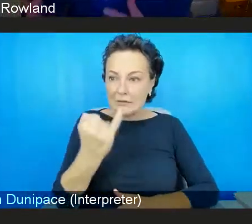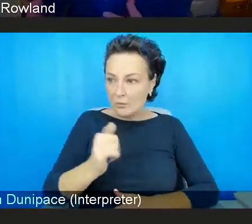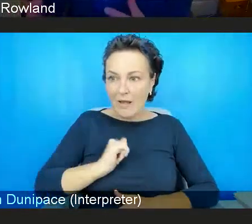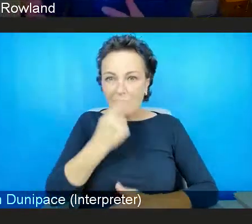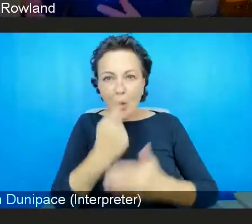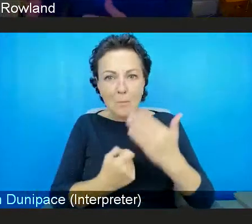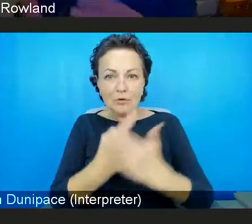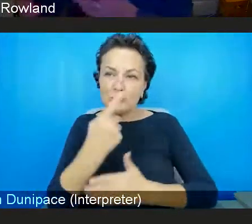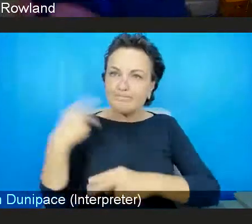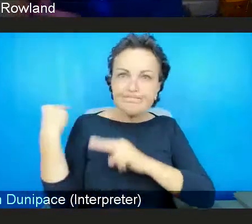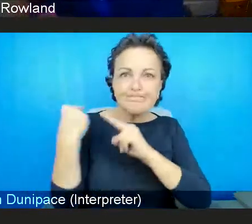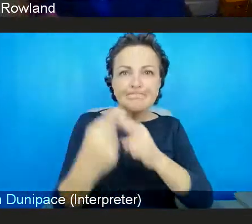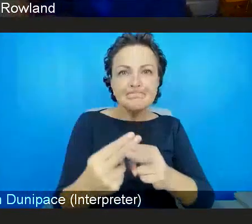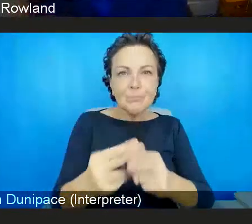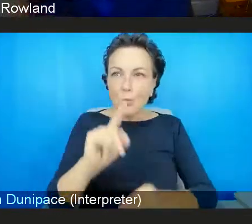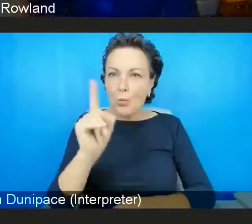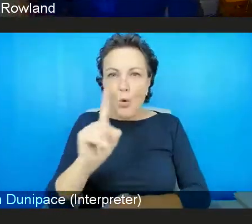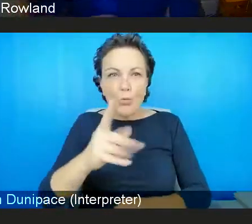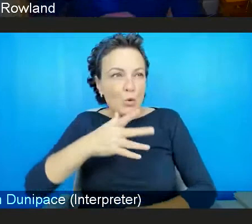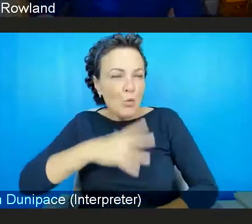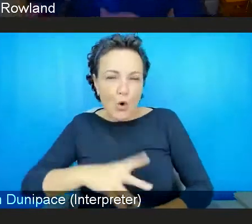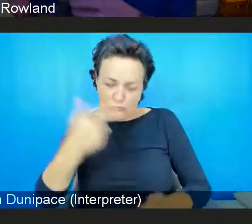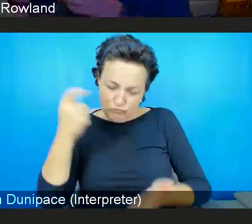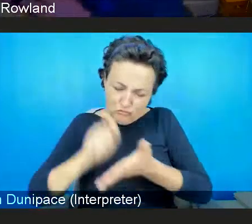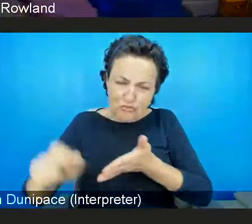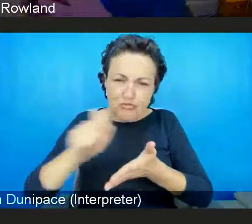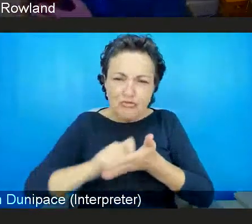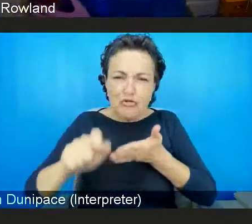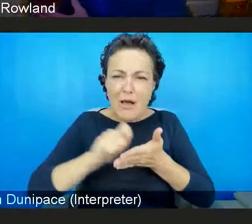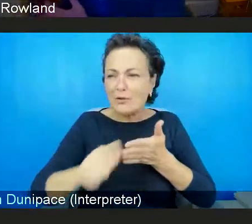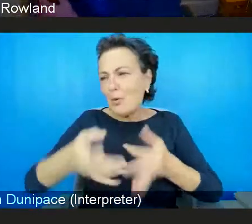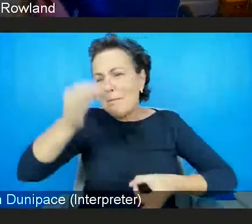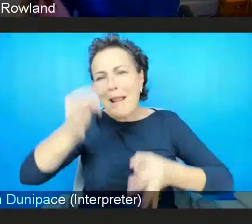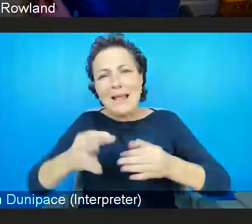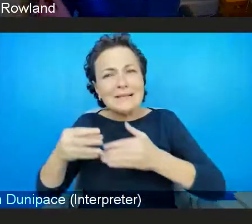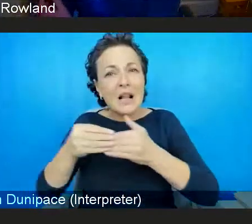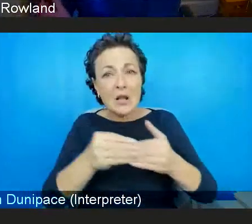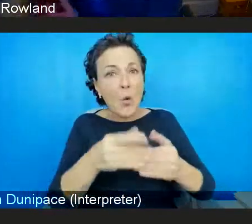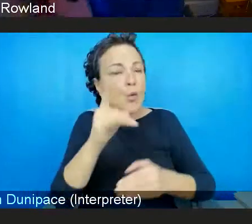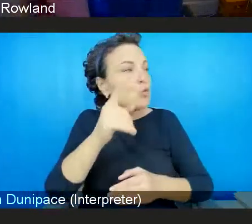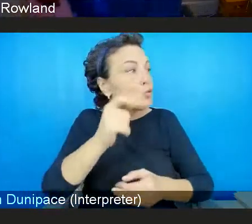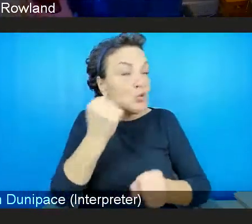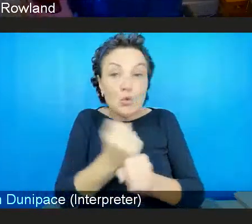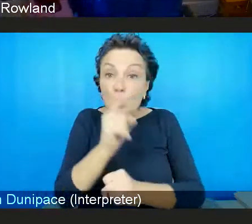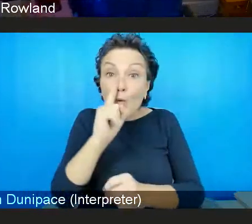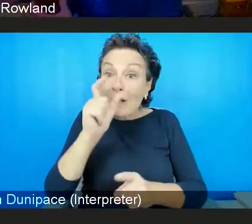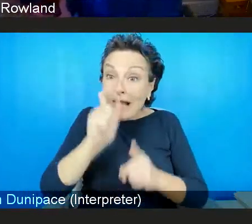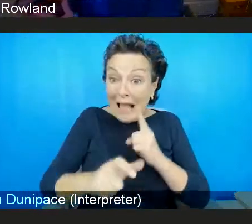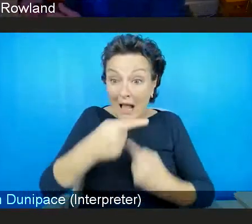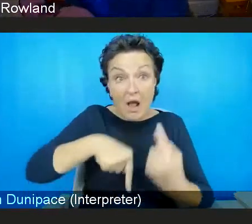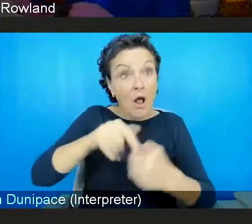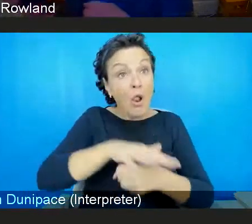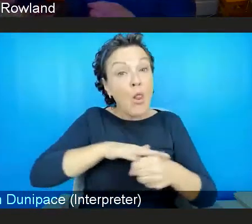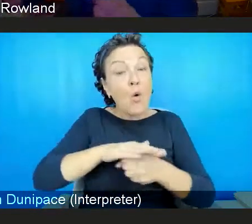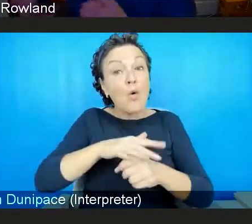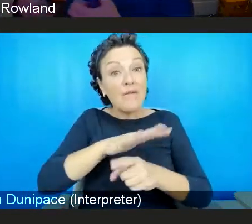take whatever action we can write to our political leaders, do what we can in our local environment to increase biodiversity.